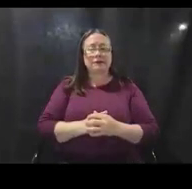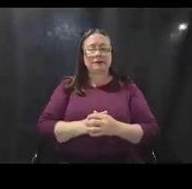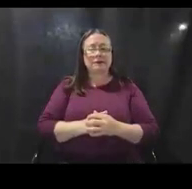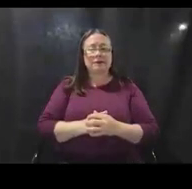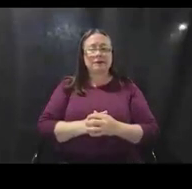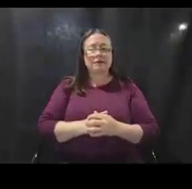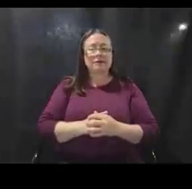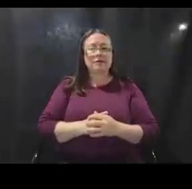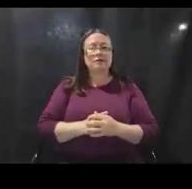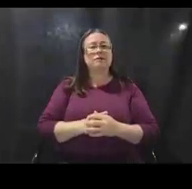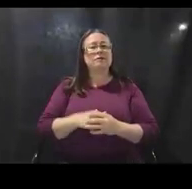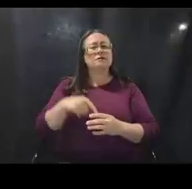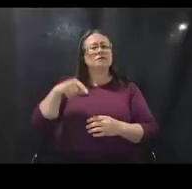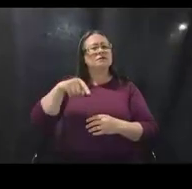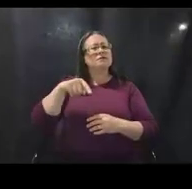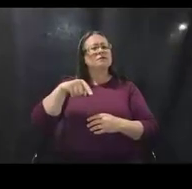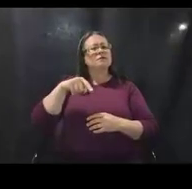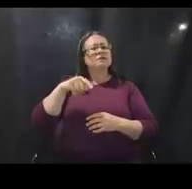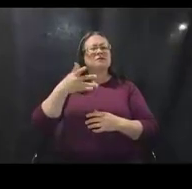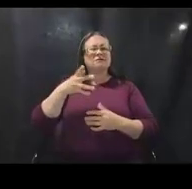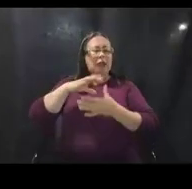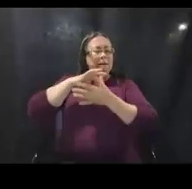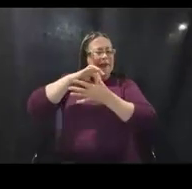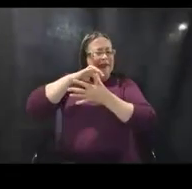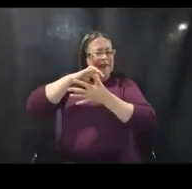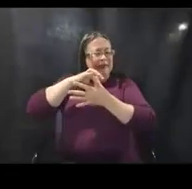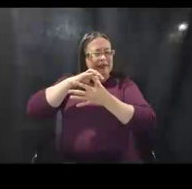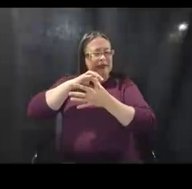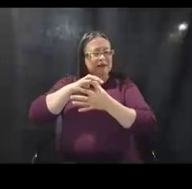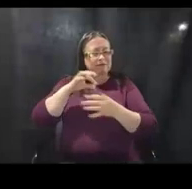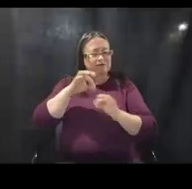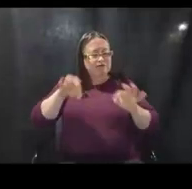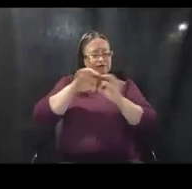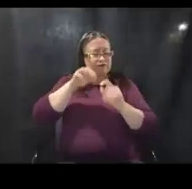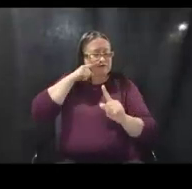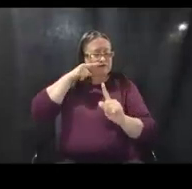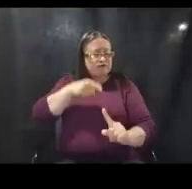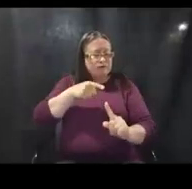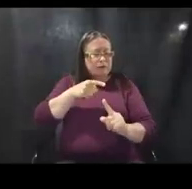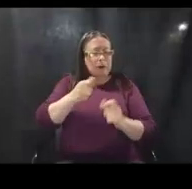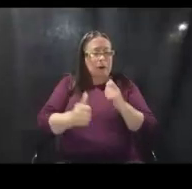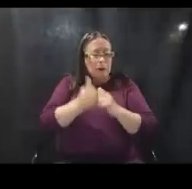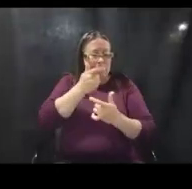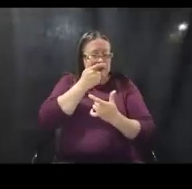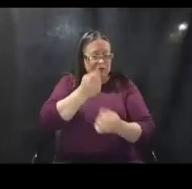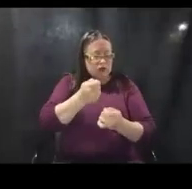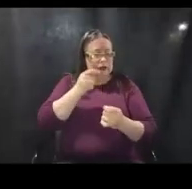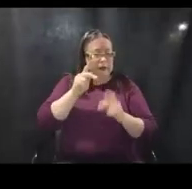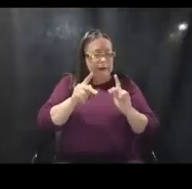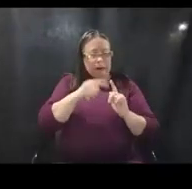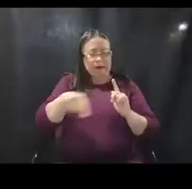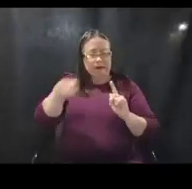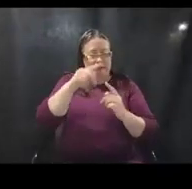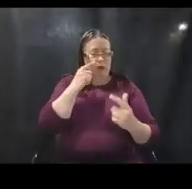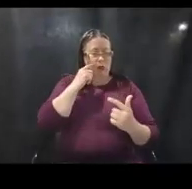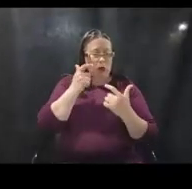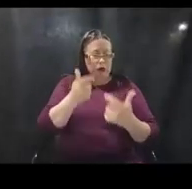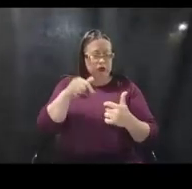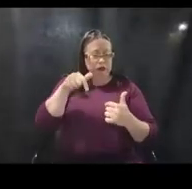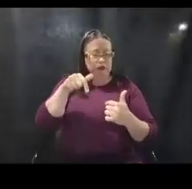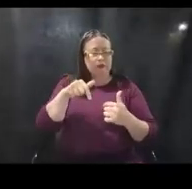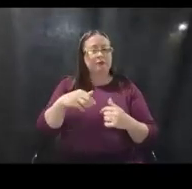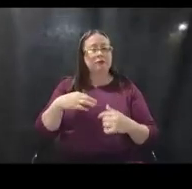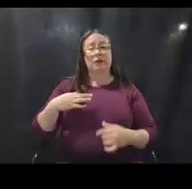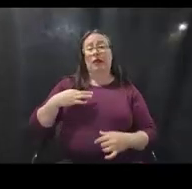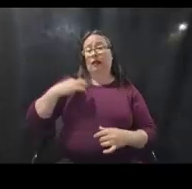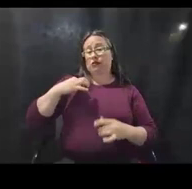So here we get kind of to the meat, probably the biggest area of interest for folks kind of attending this webinar, we're looking at eligible